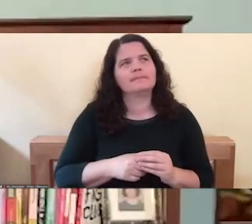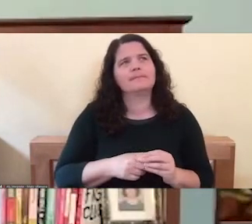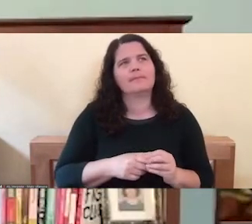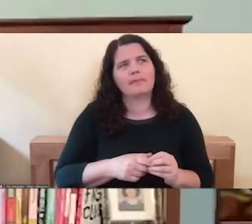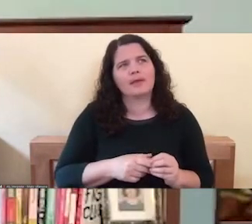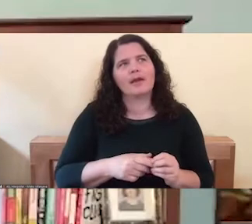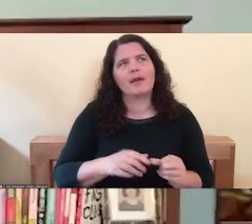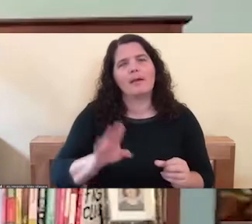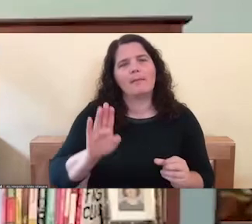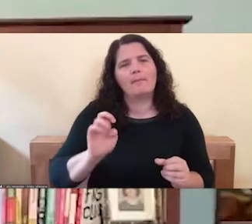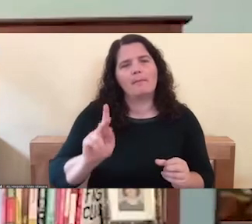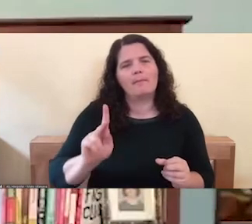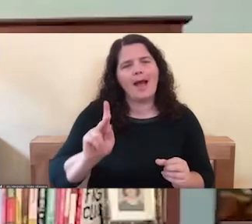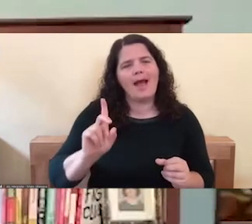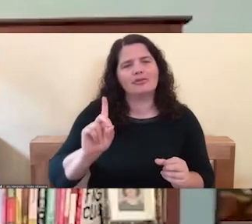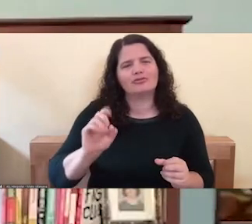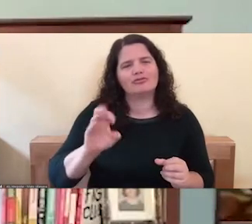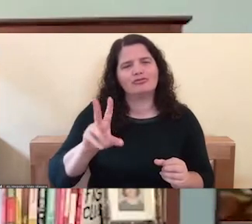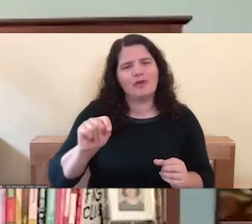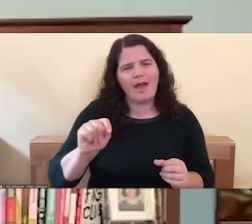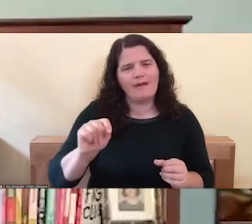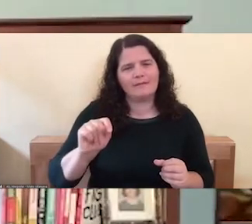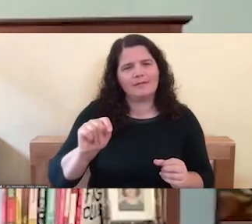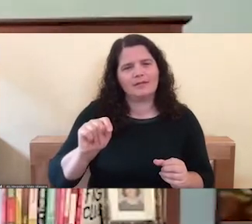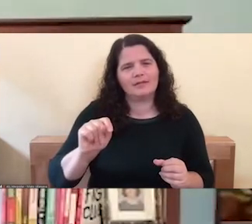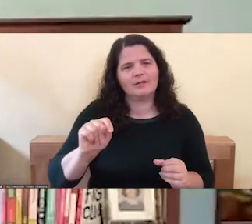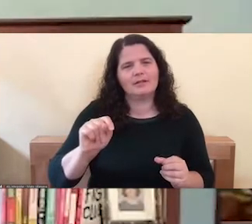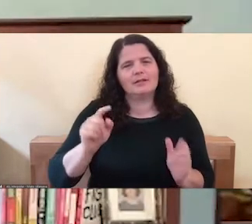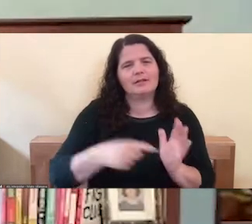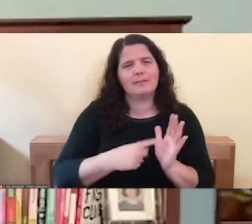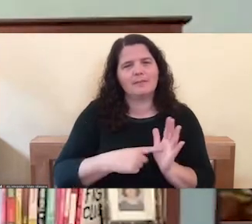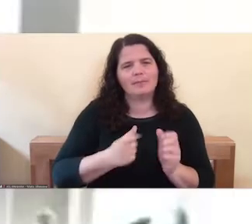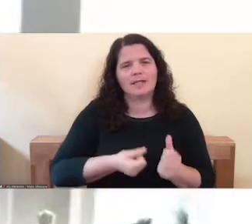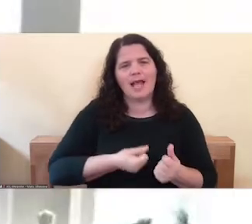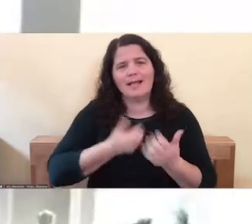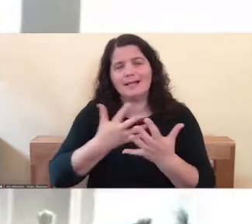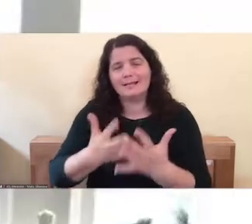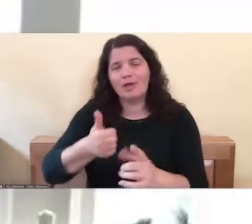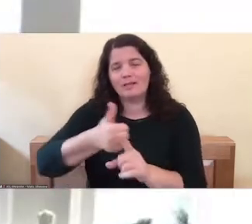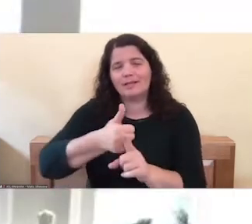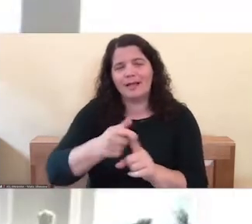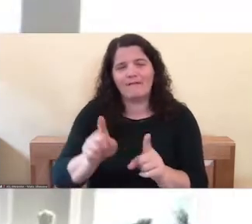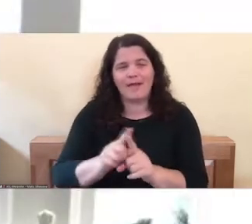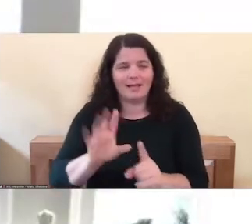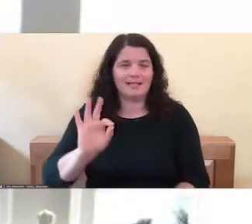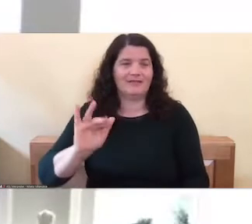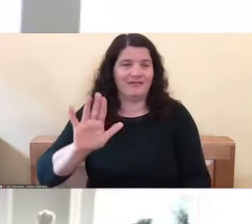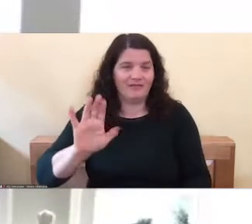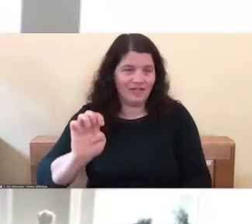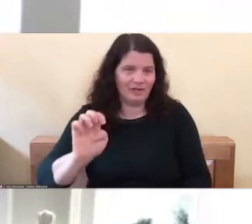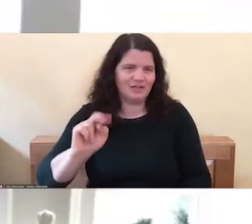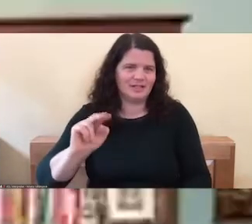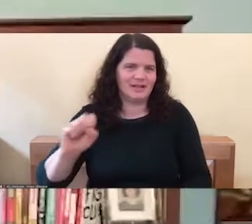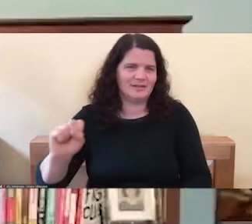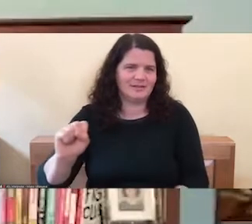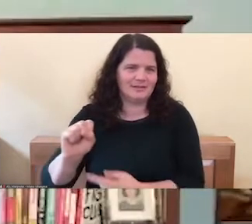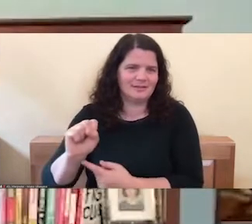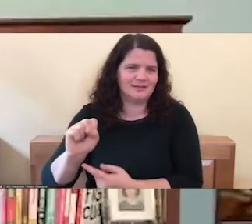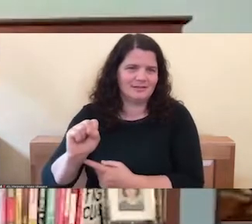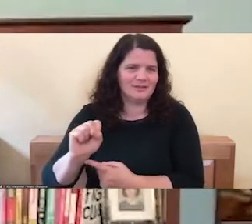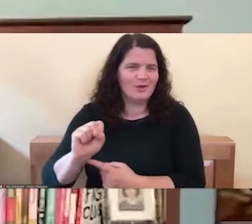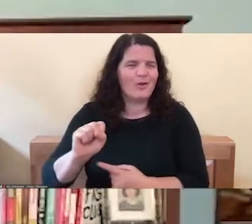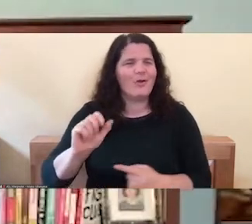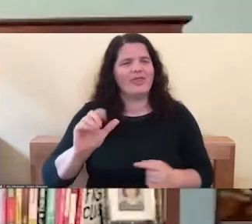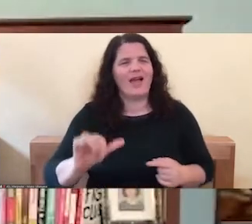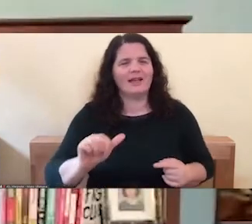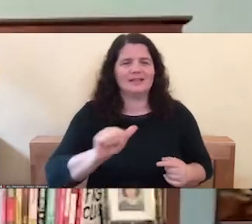could express itself as fierce, as fierceness, right? So whether or not it's self-compassion in that moment, I think it would,